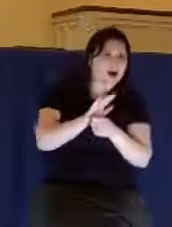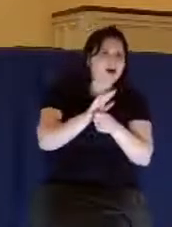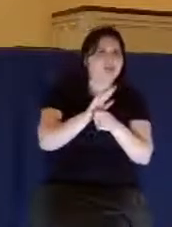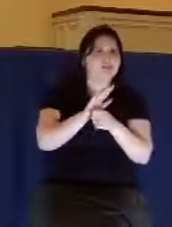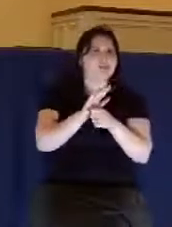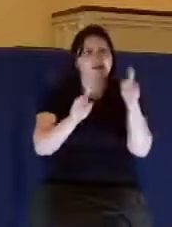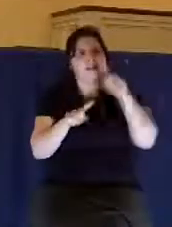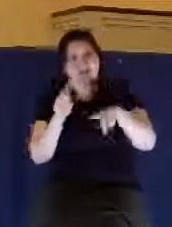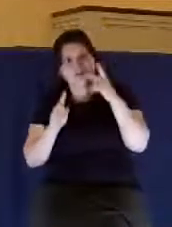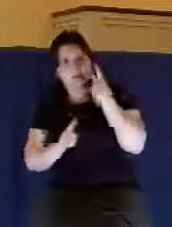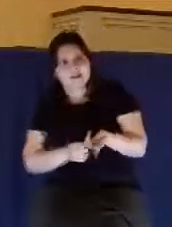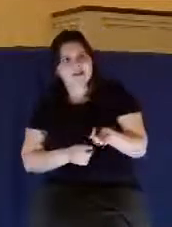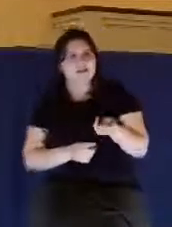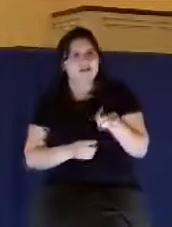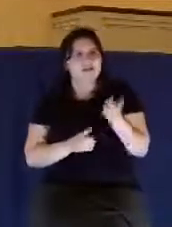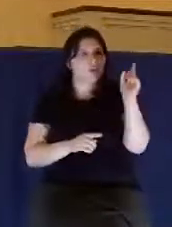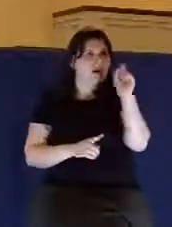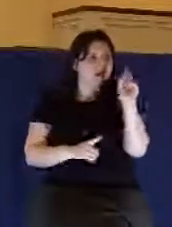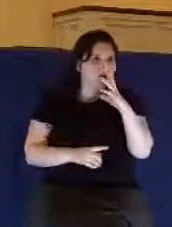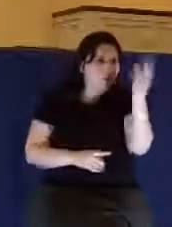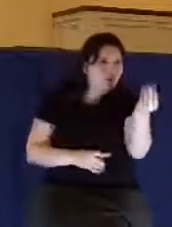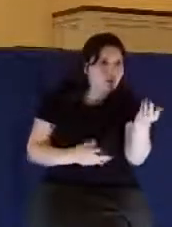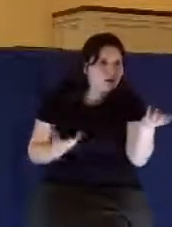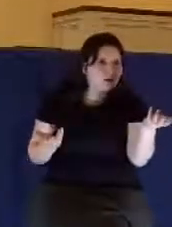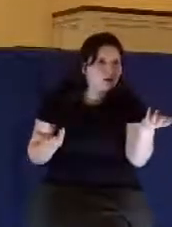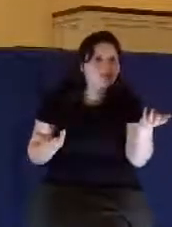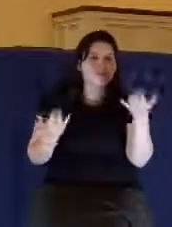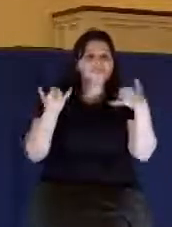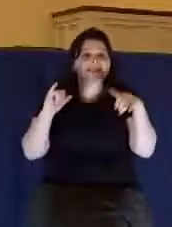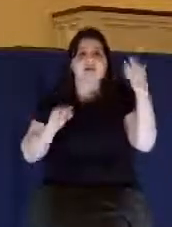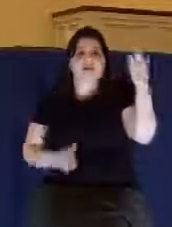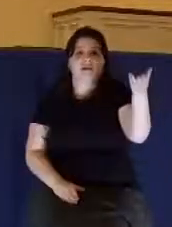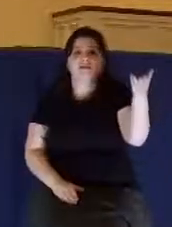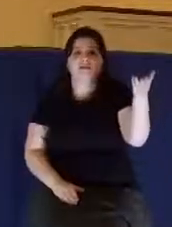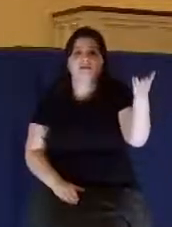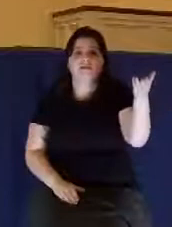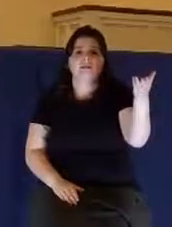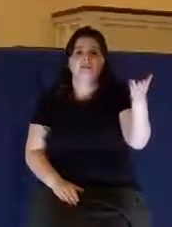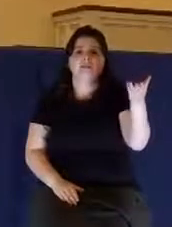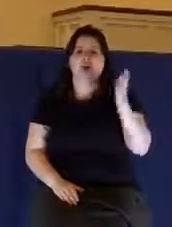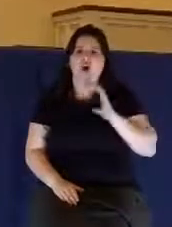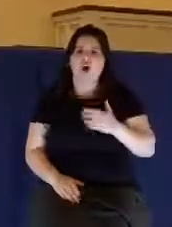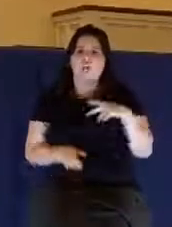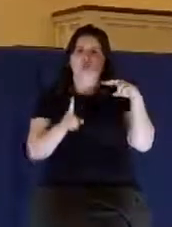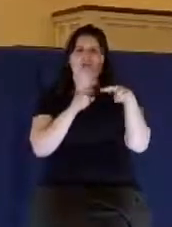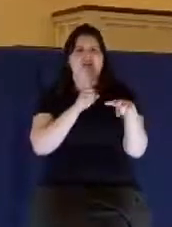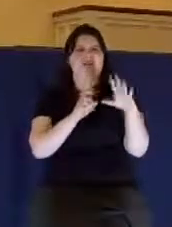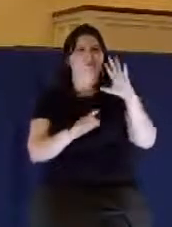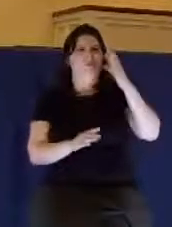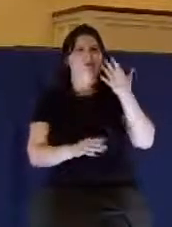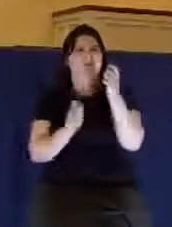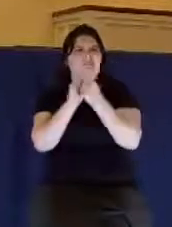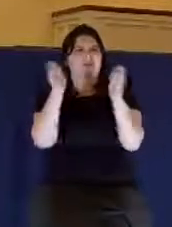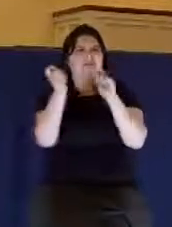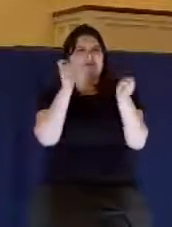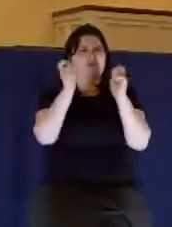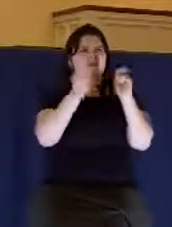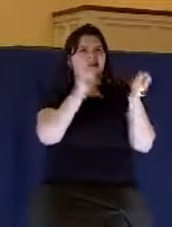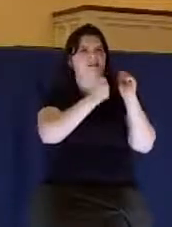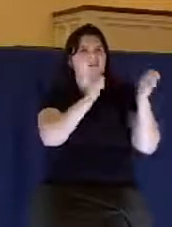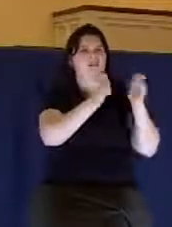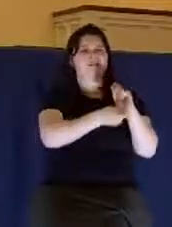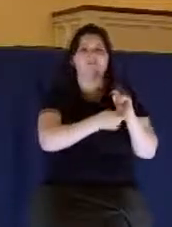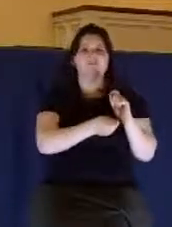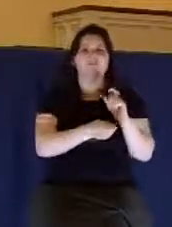Sometimes we can't see the sun, but it's still there. From our perspective, it looks like they're constantly changing, but they're not changing